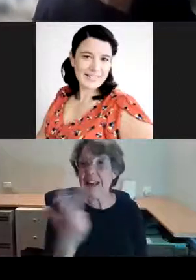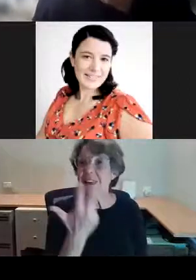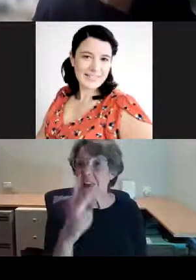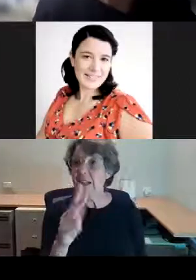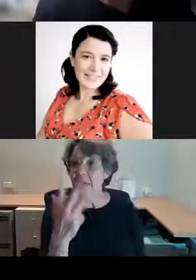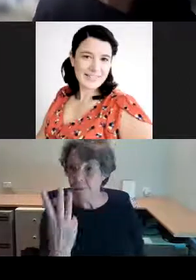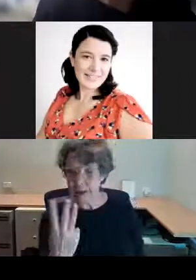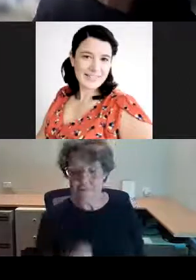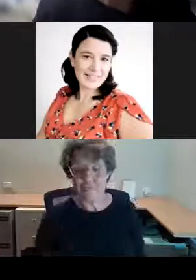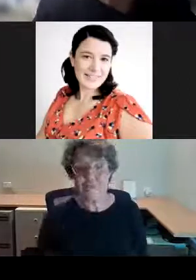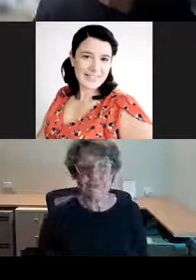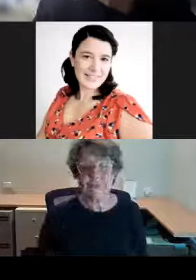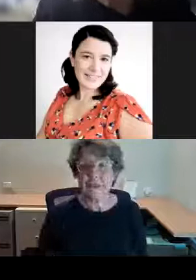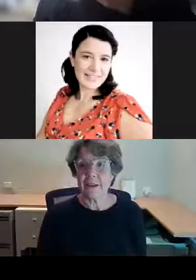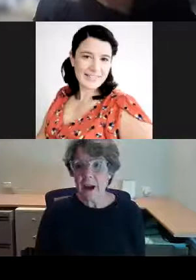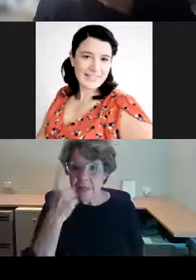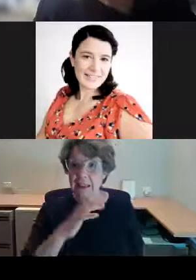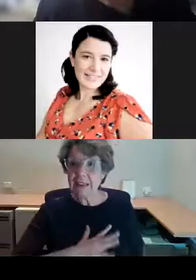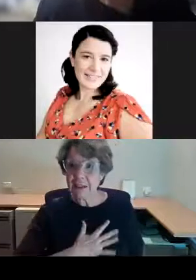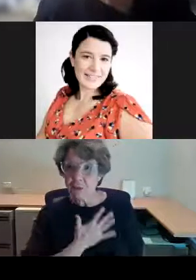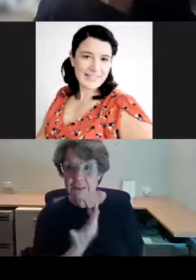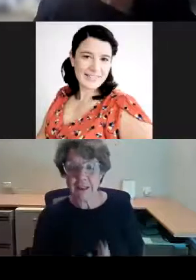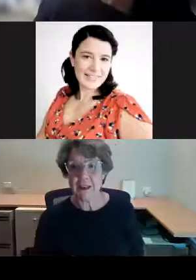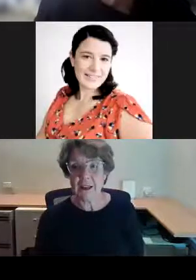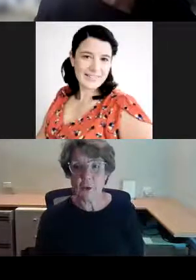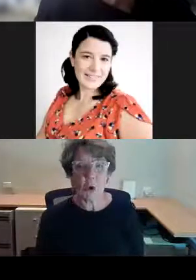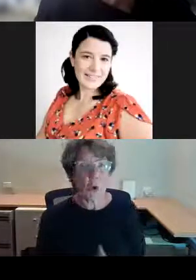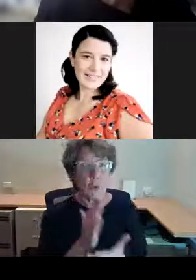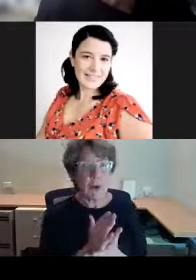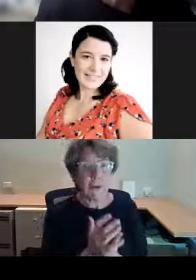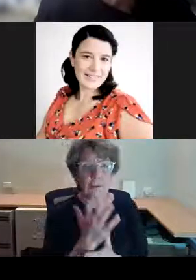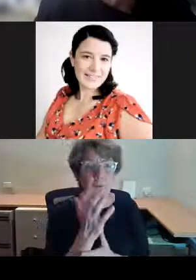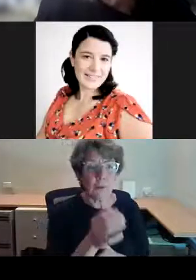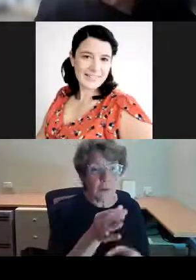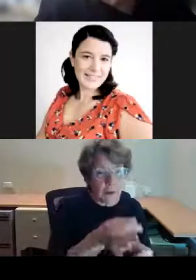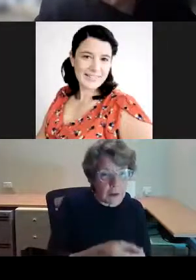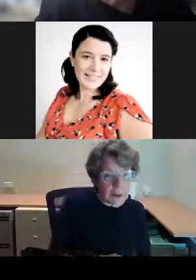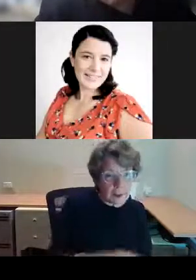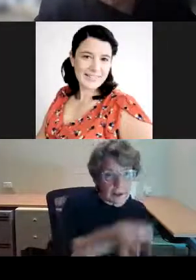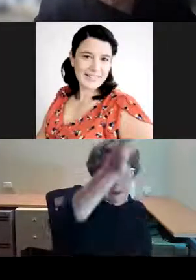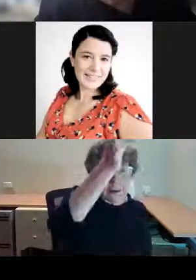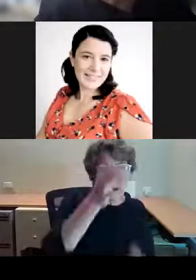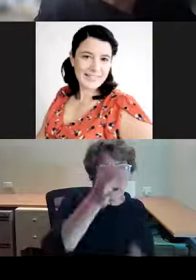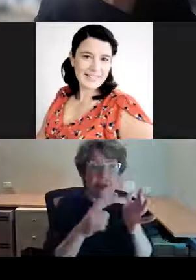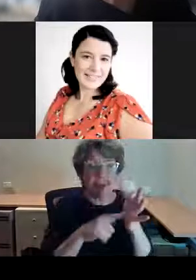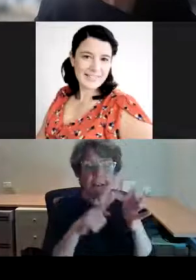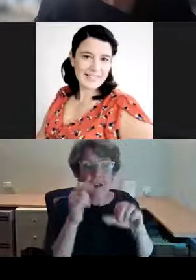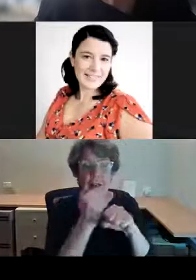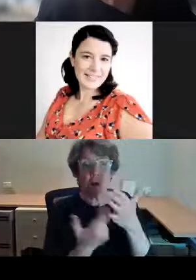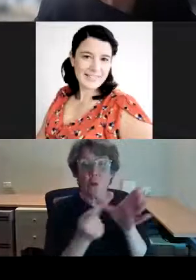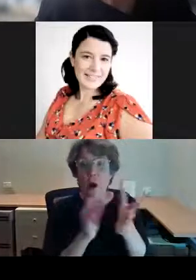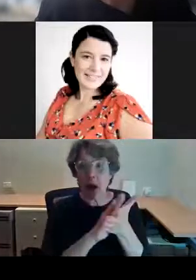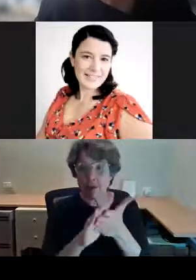is the extraordinary telegraph pole, which is a sort of harbinger of the way